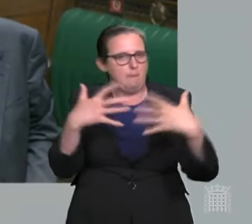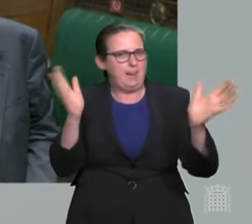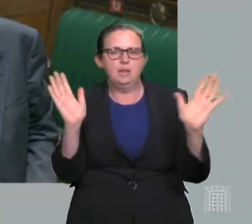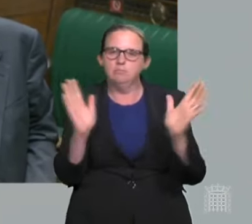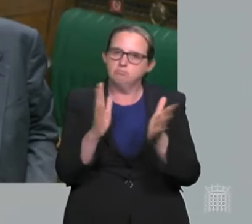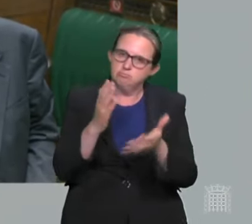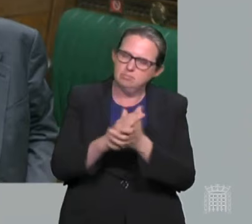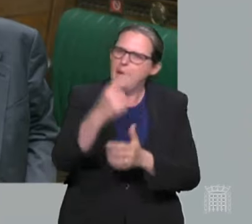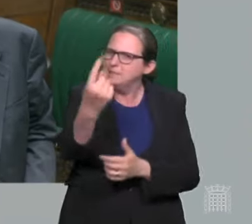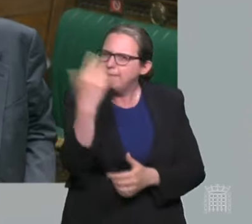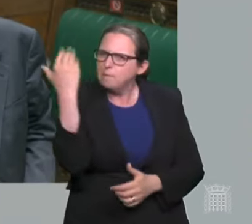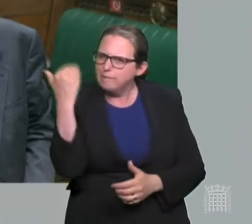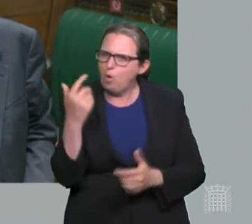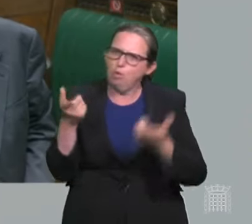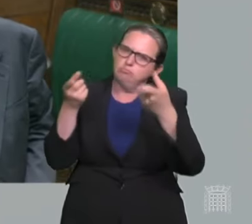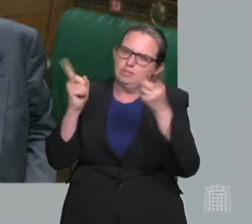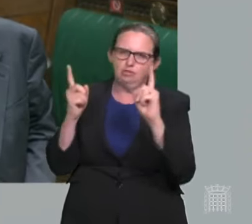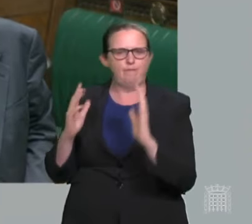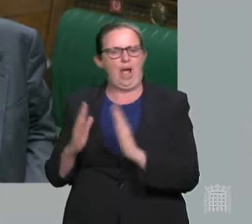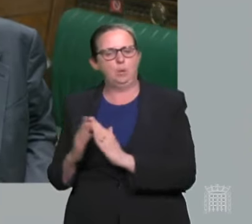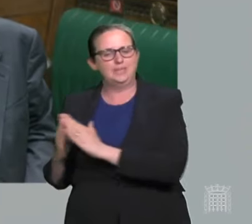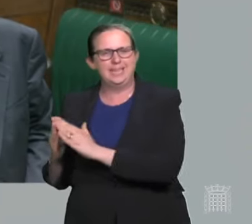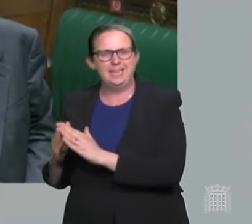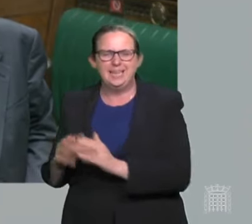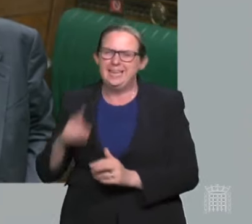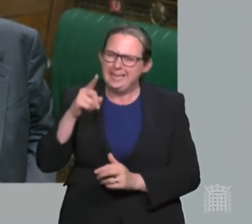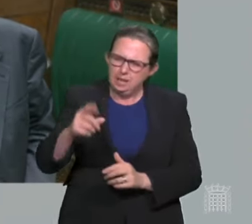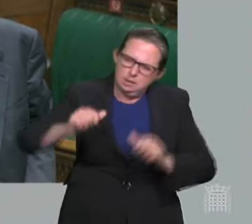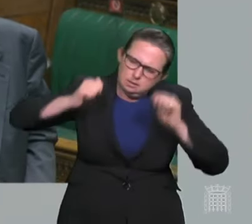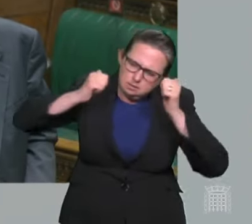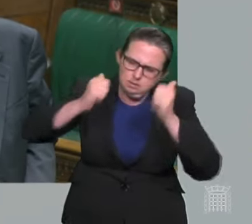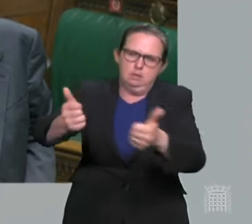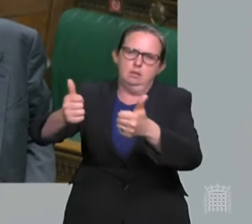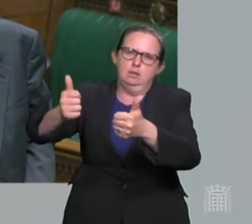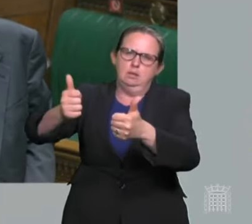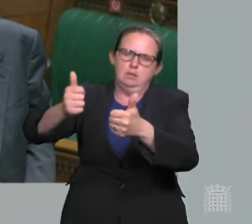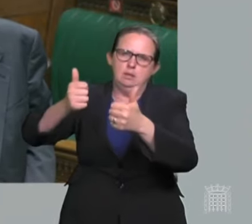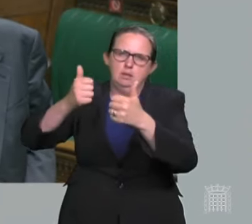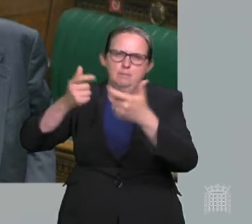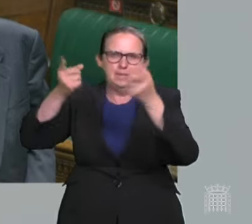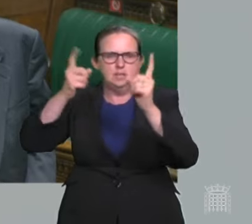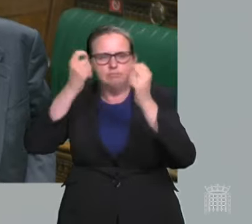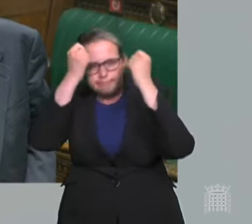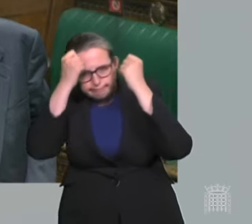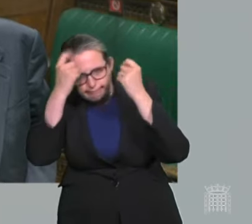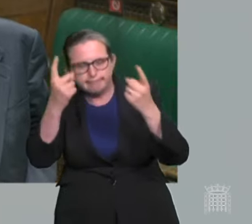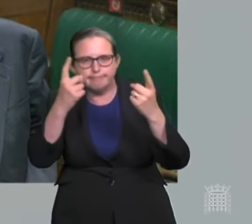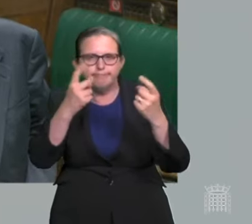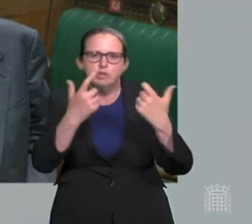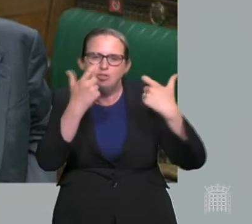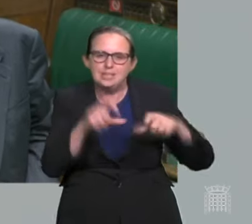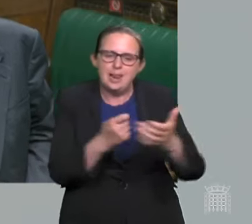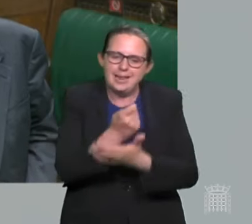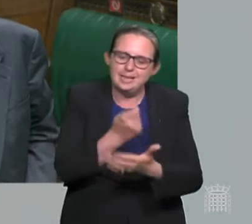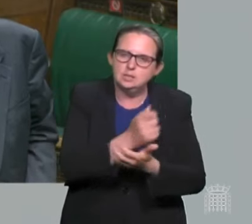when he was Secretary of for Housing, he was one of the few ministers to actually understand the plight of residential leaseholders and I thank him for that and I hope he'll do as well